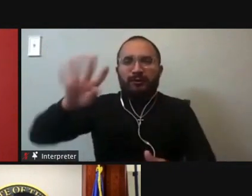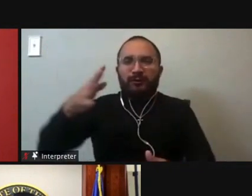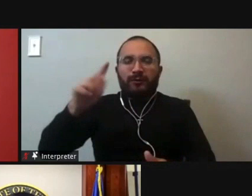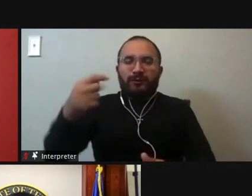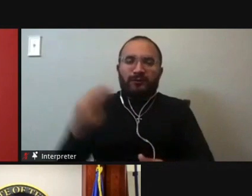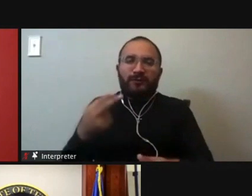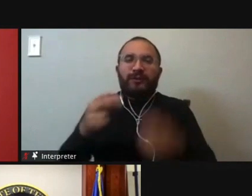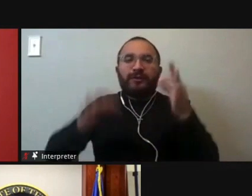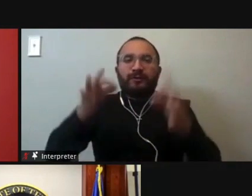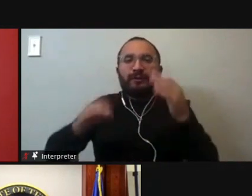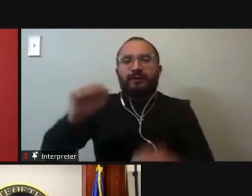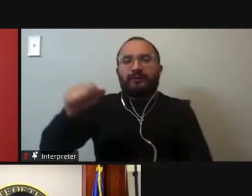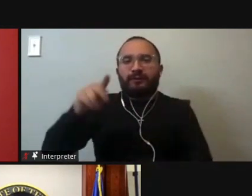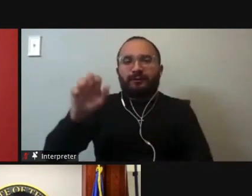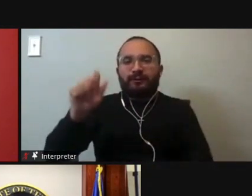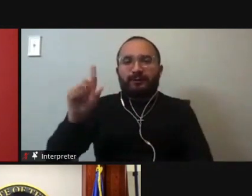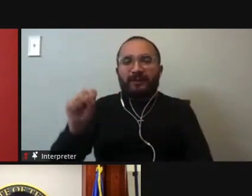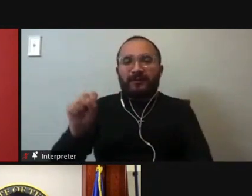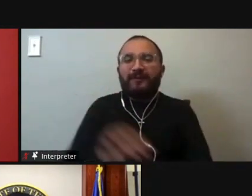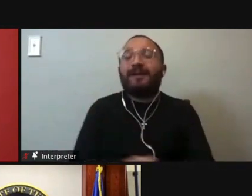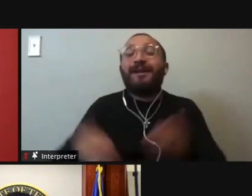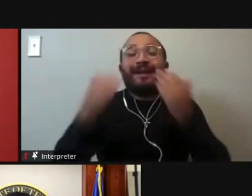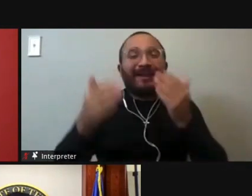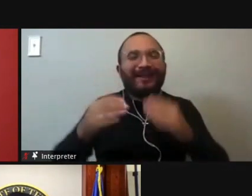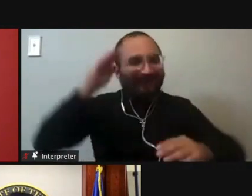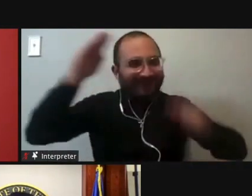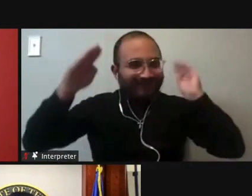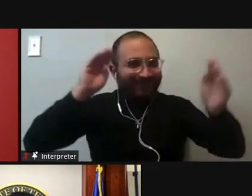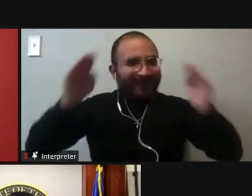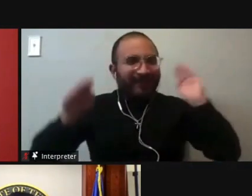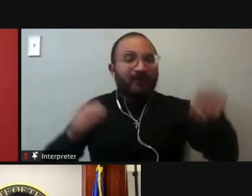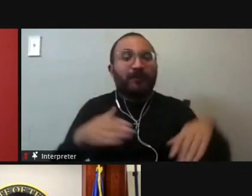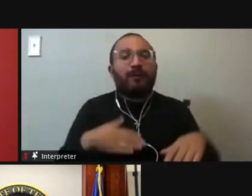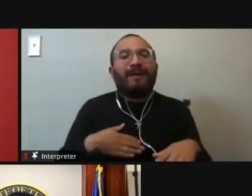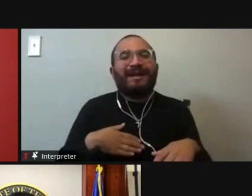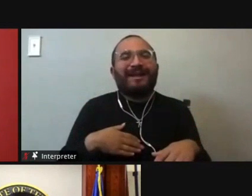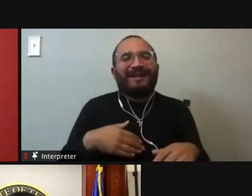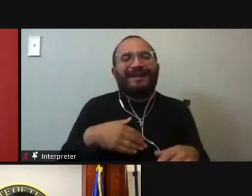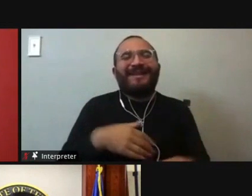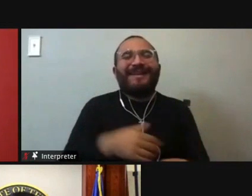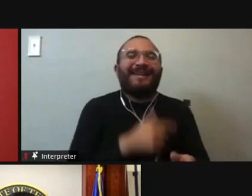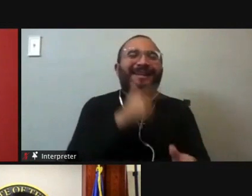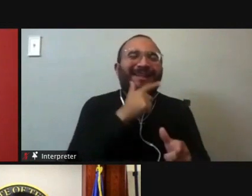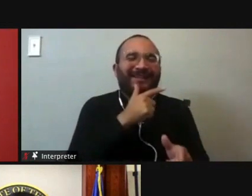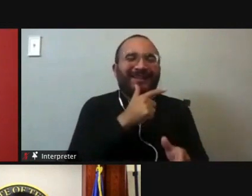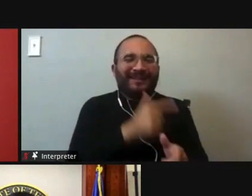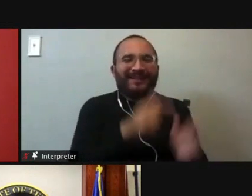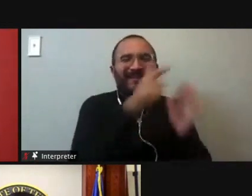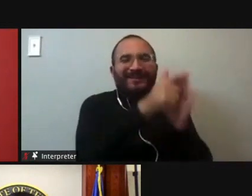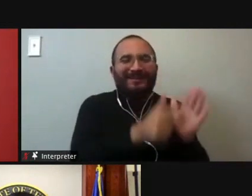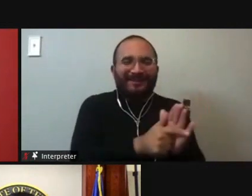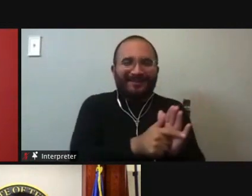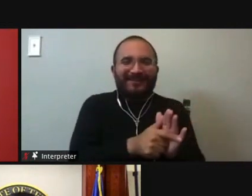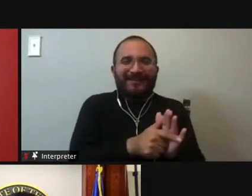Uh, of course, thank you very much. Uh, hello to my, uh, sister in law, judge Amy Meacham.